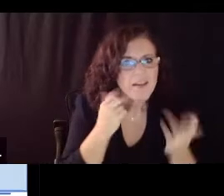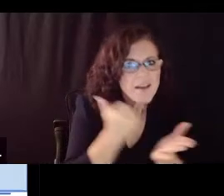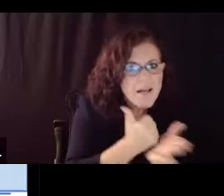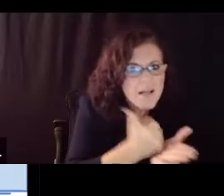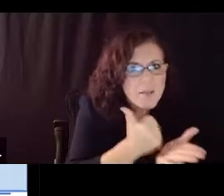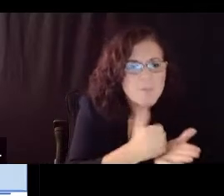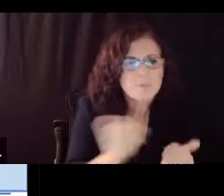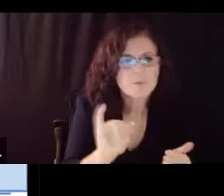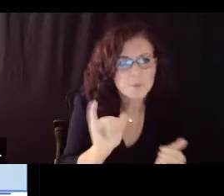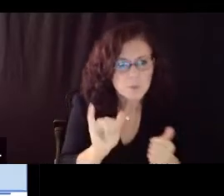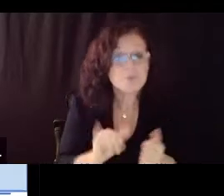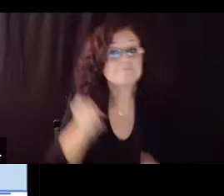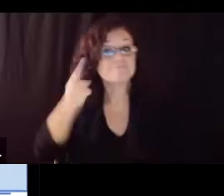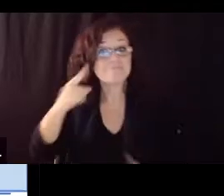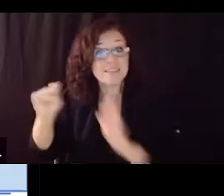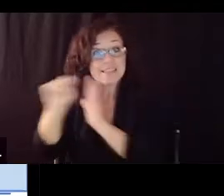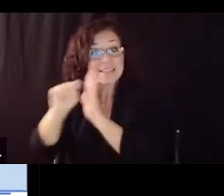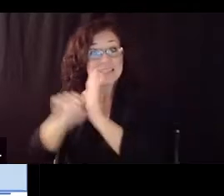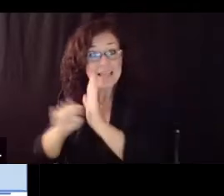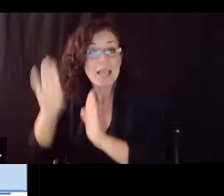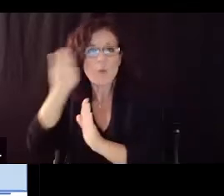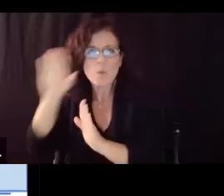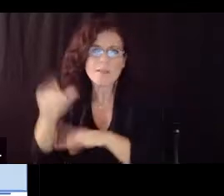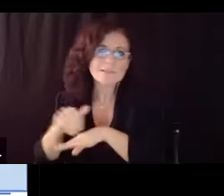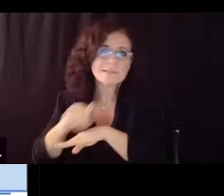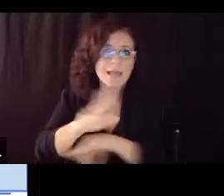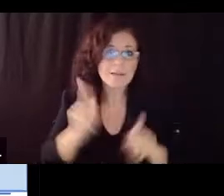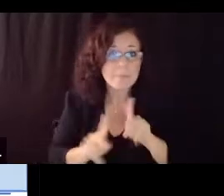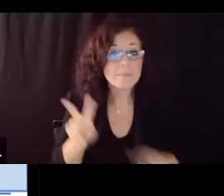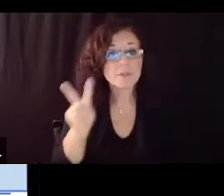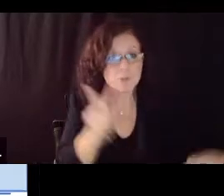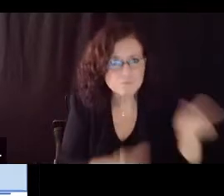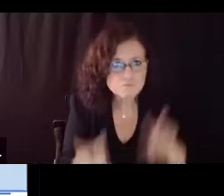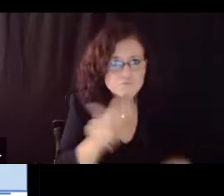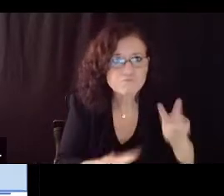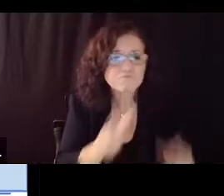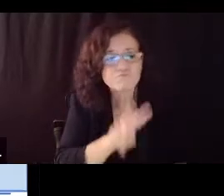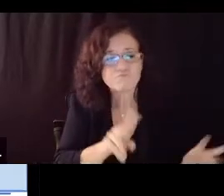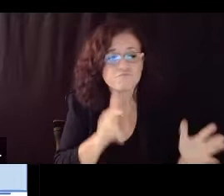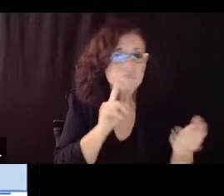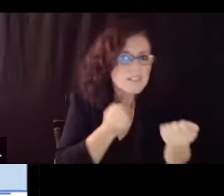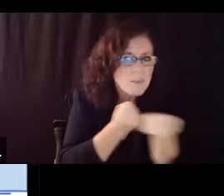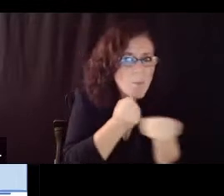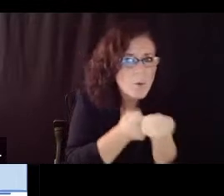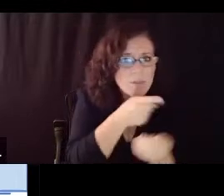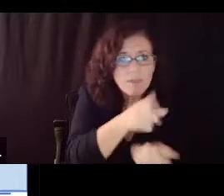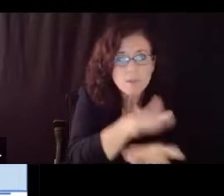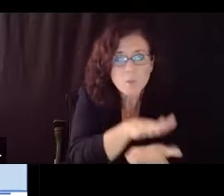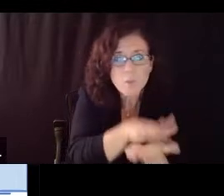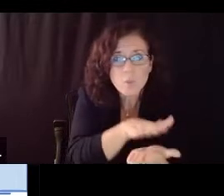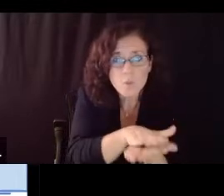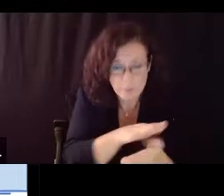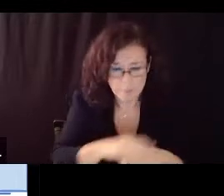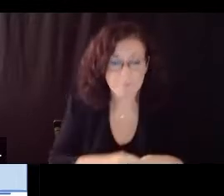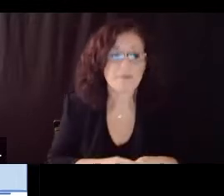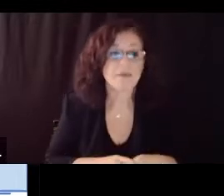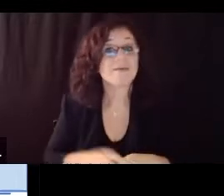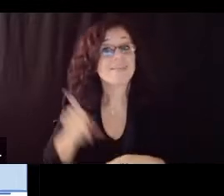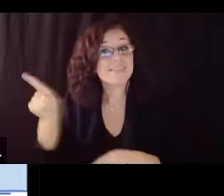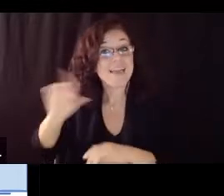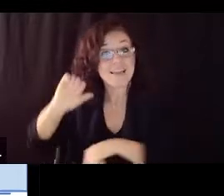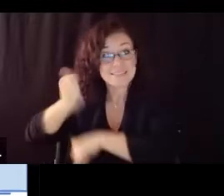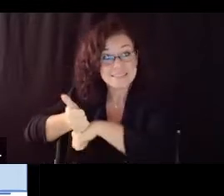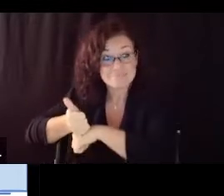larger role in assisting and supporting our schools and our school districts there is a work group that has been